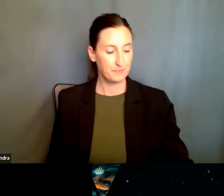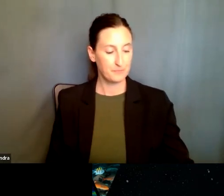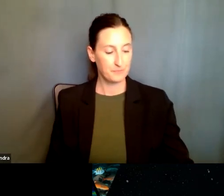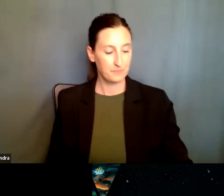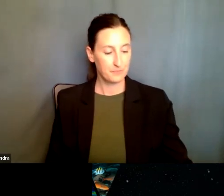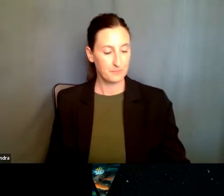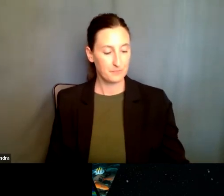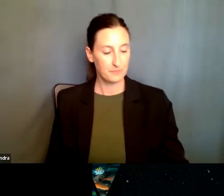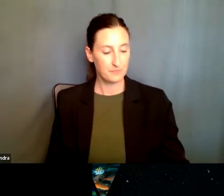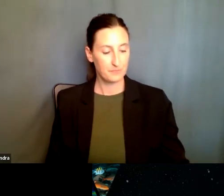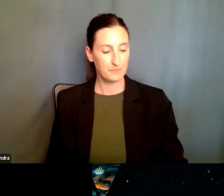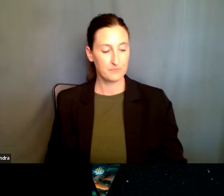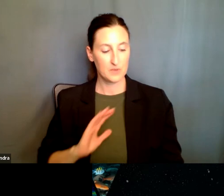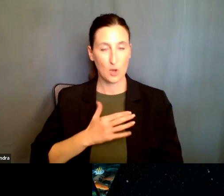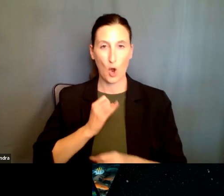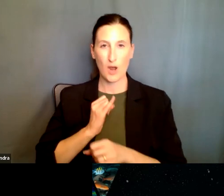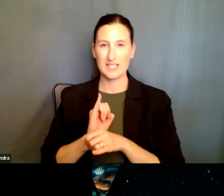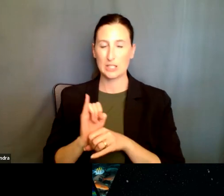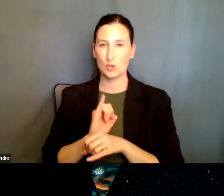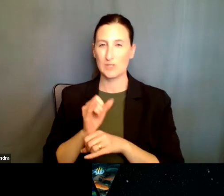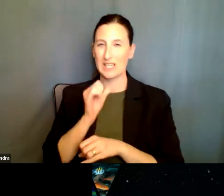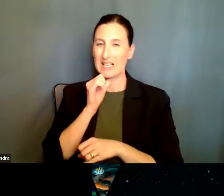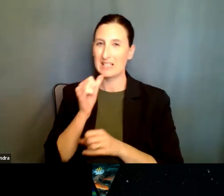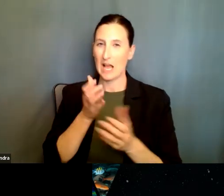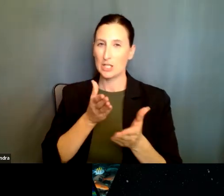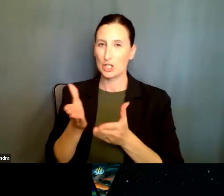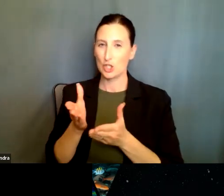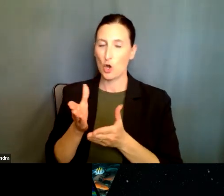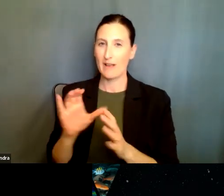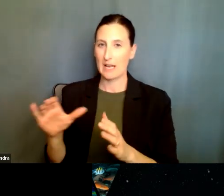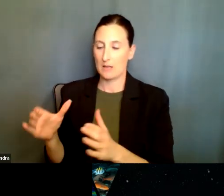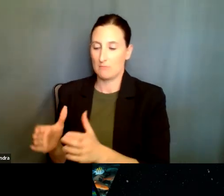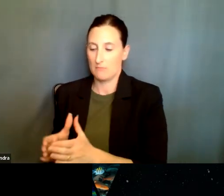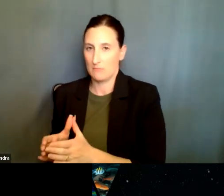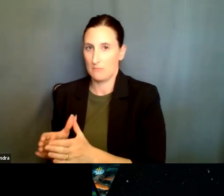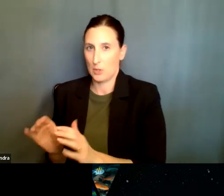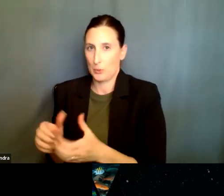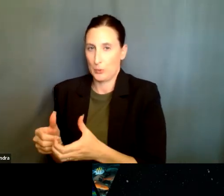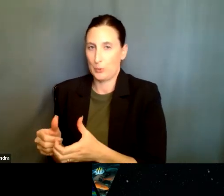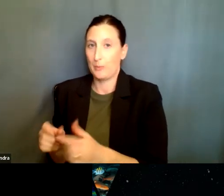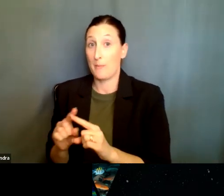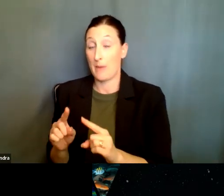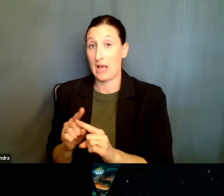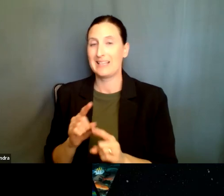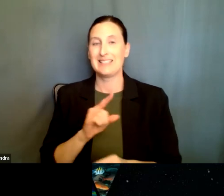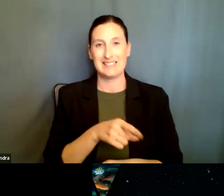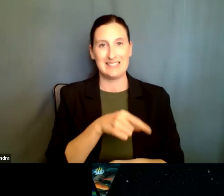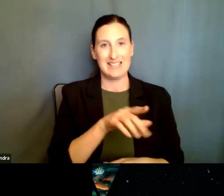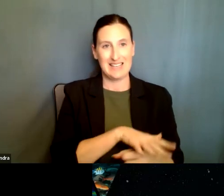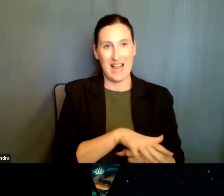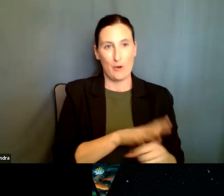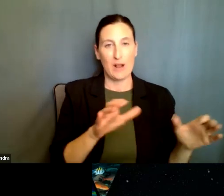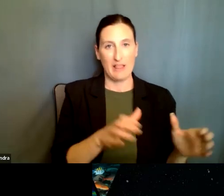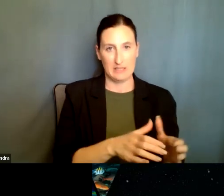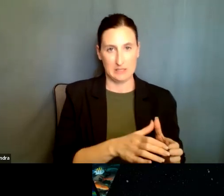minority serving institution, but it's located in an underserved region. Um, and just wondering if this is something that could be related